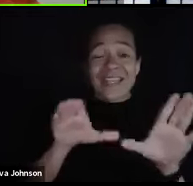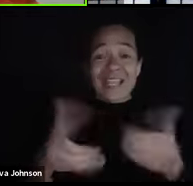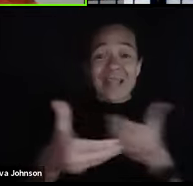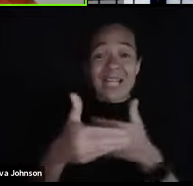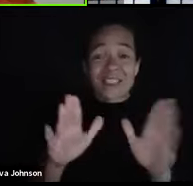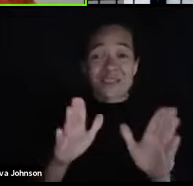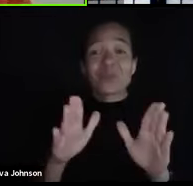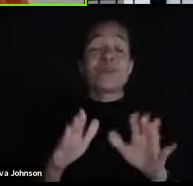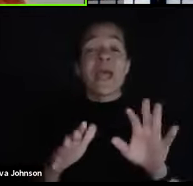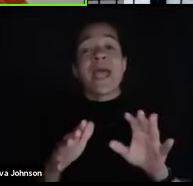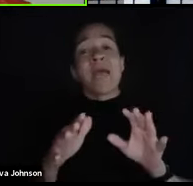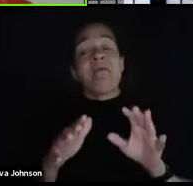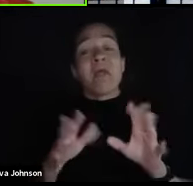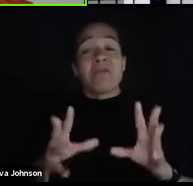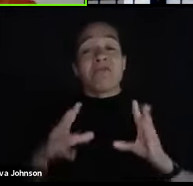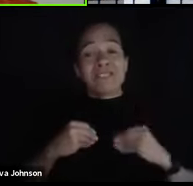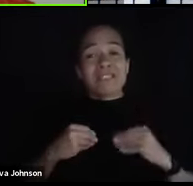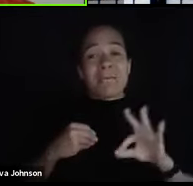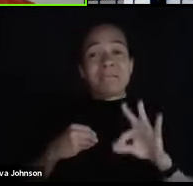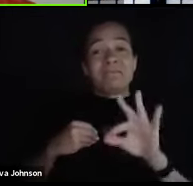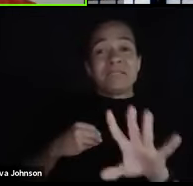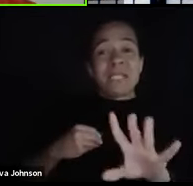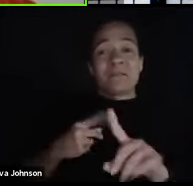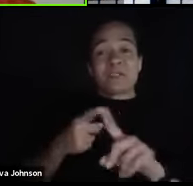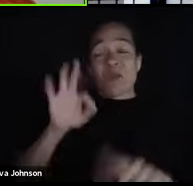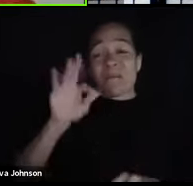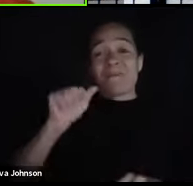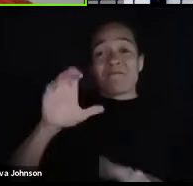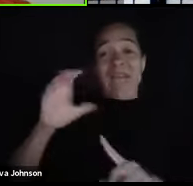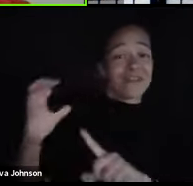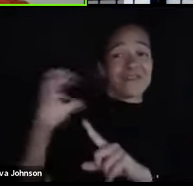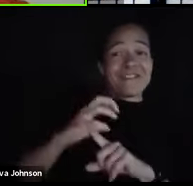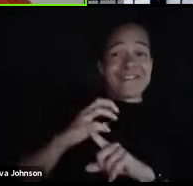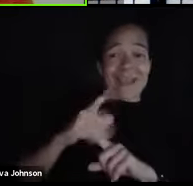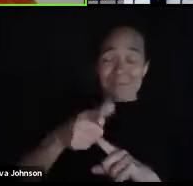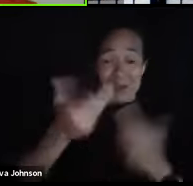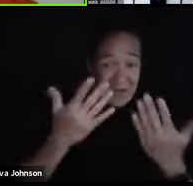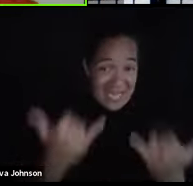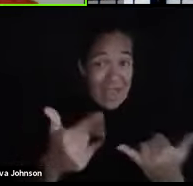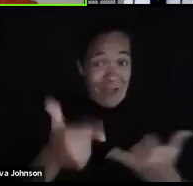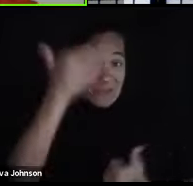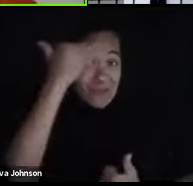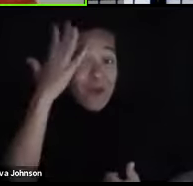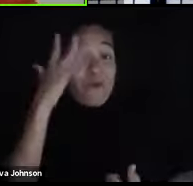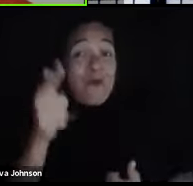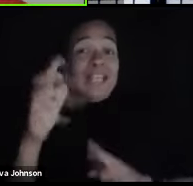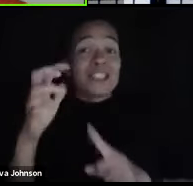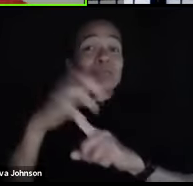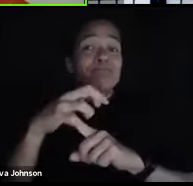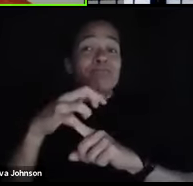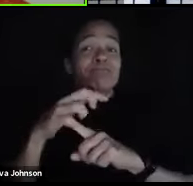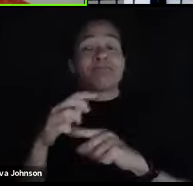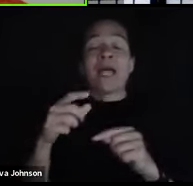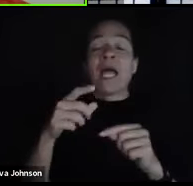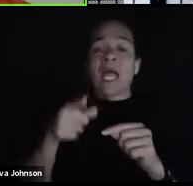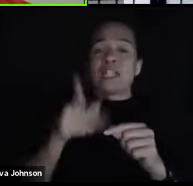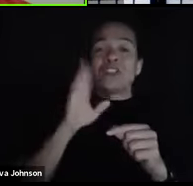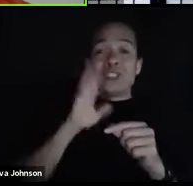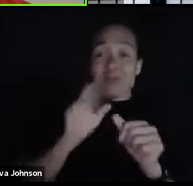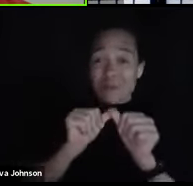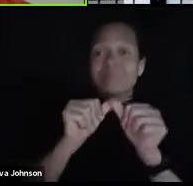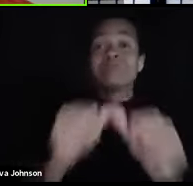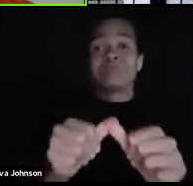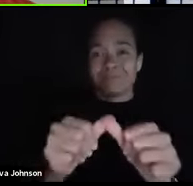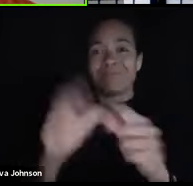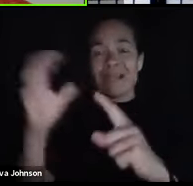tips from a faculty favorite. And you all now know why she is a faculty favorite and will remain a faculty favorite for years to